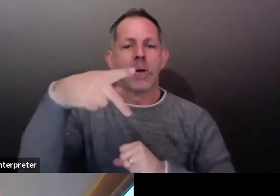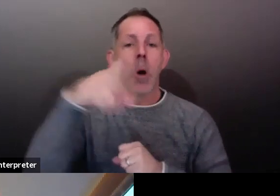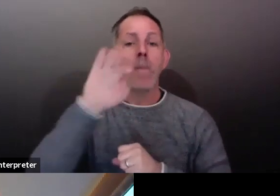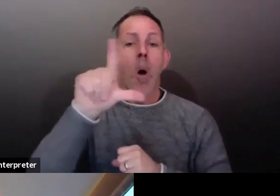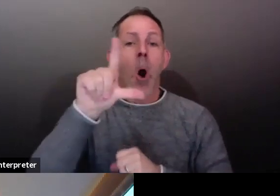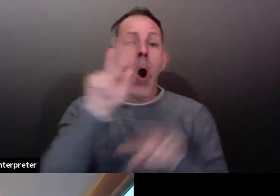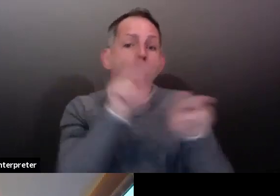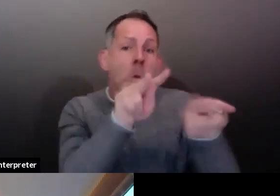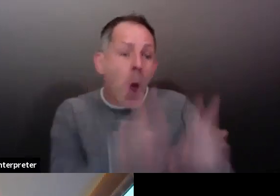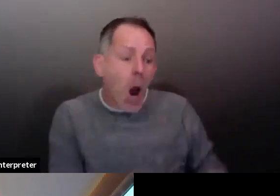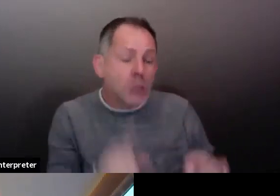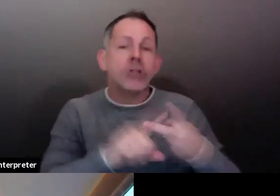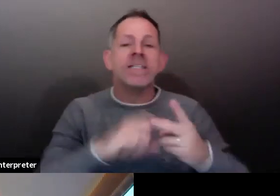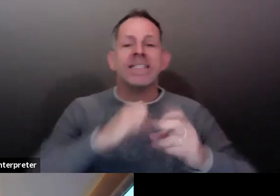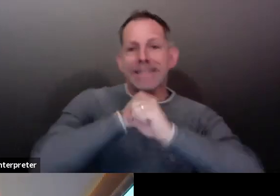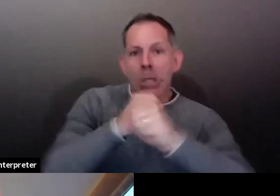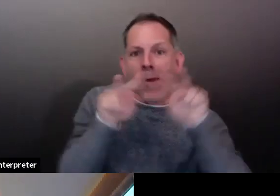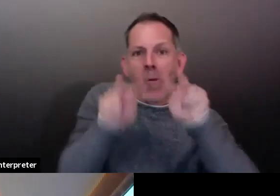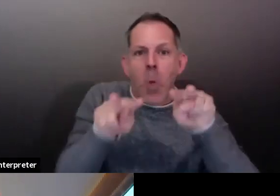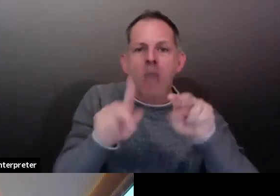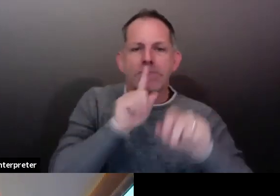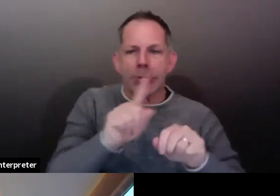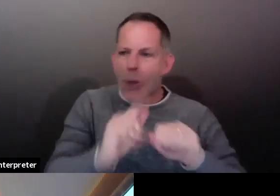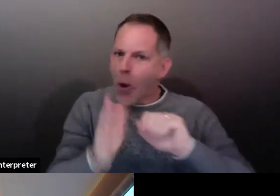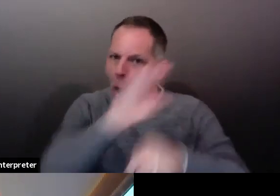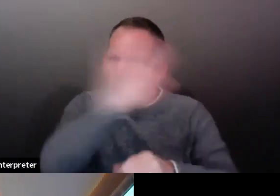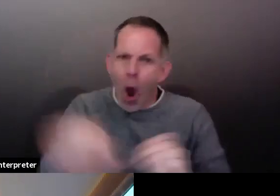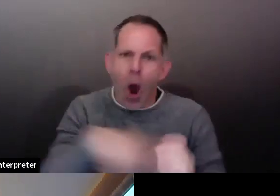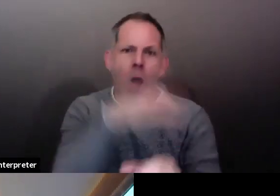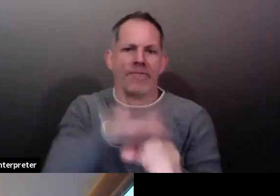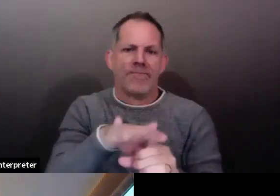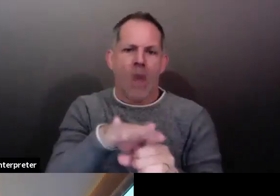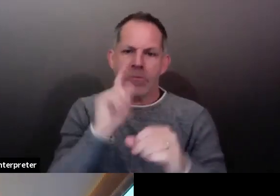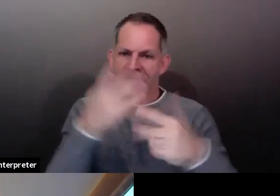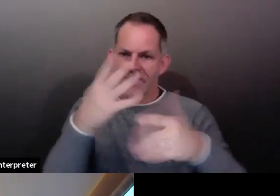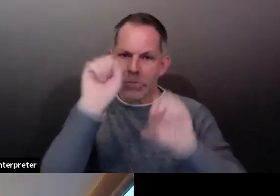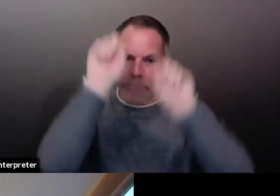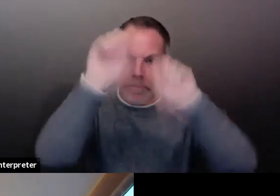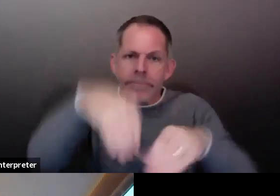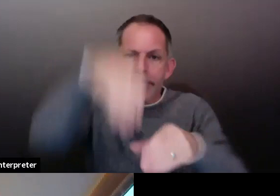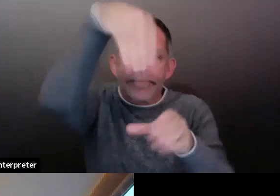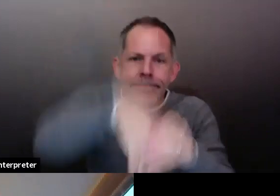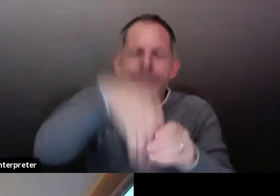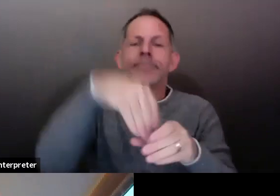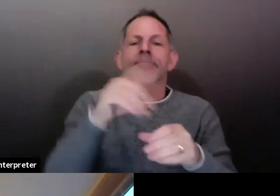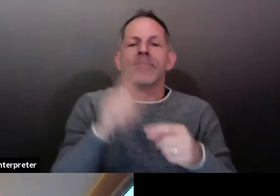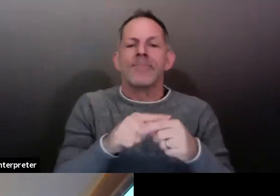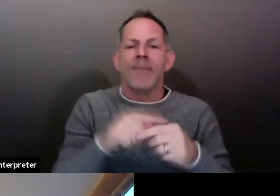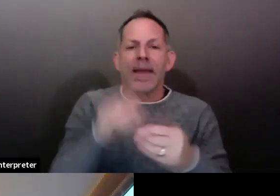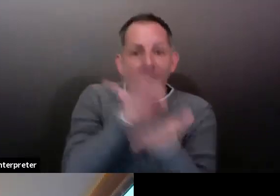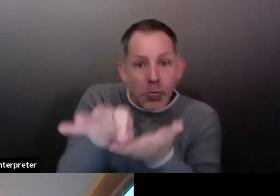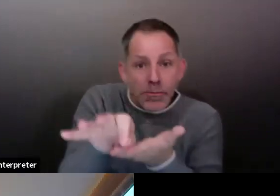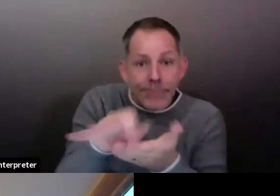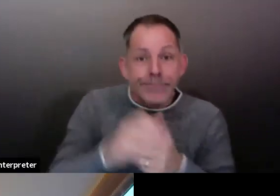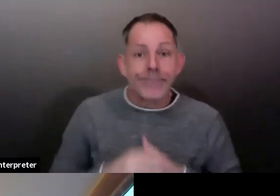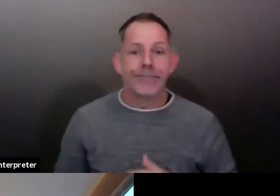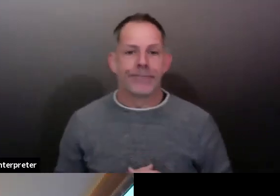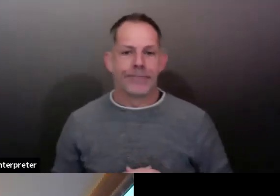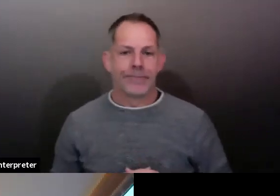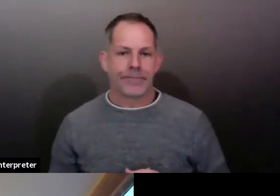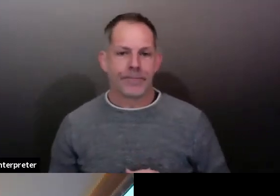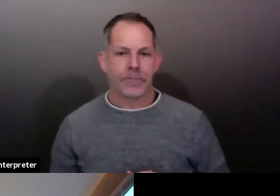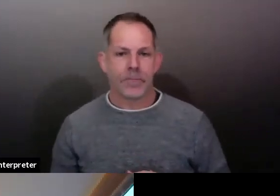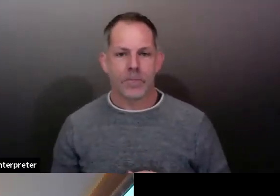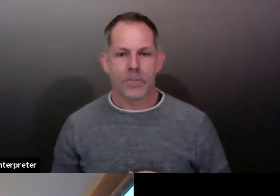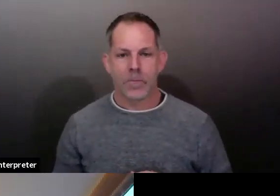And the process will begin tonight. We'll get the first round of ballots in just after 8pm. But